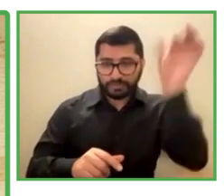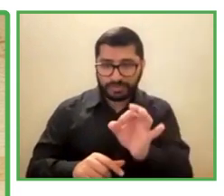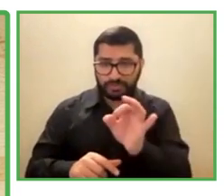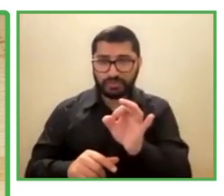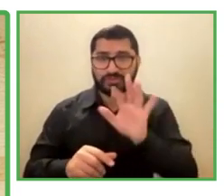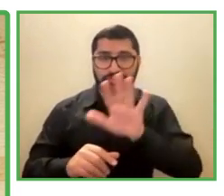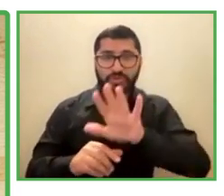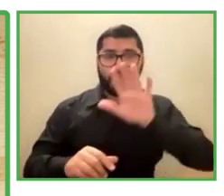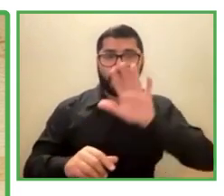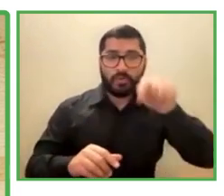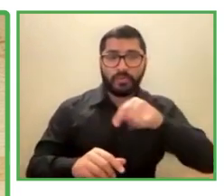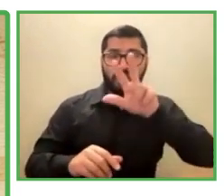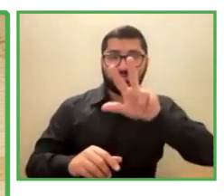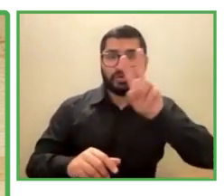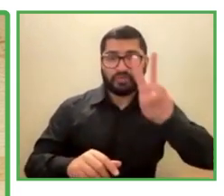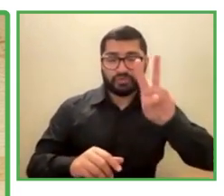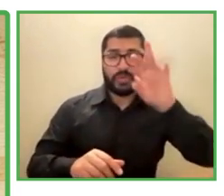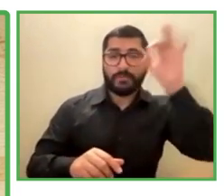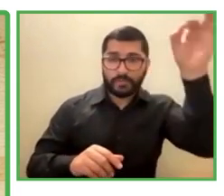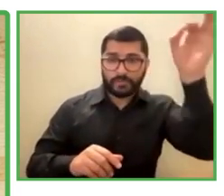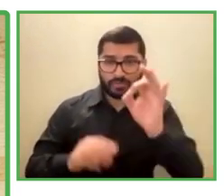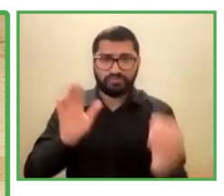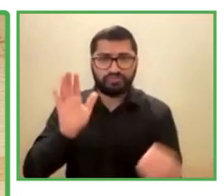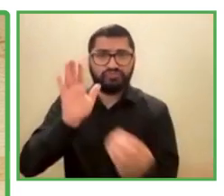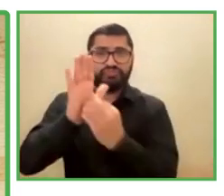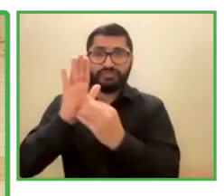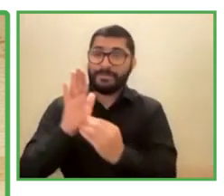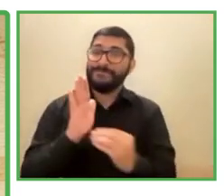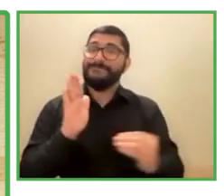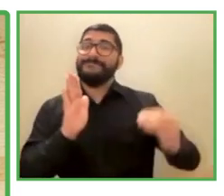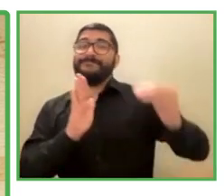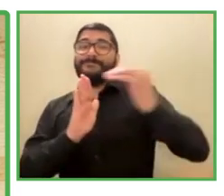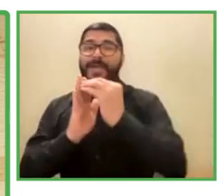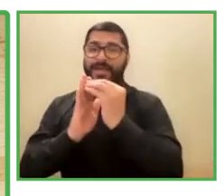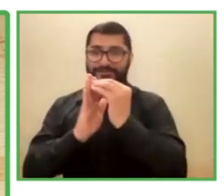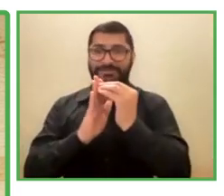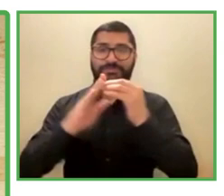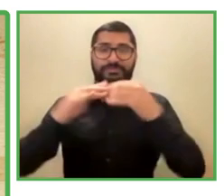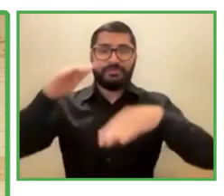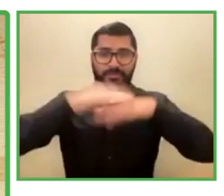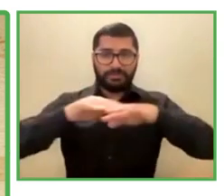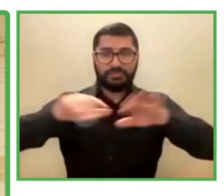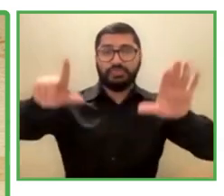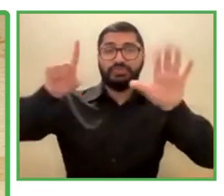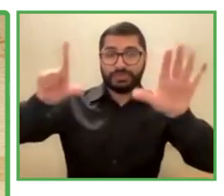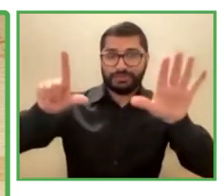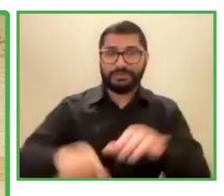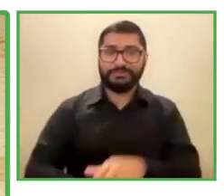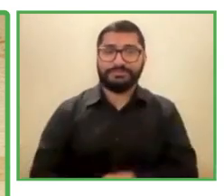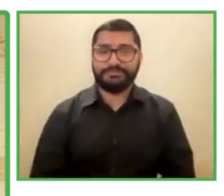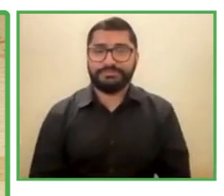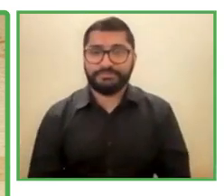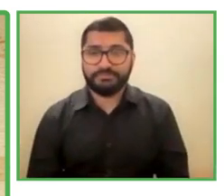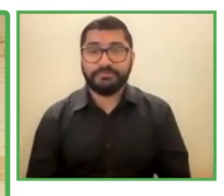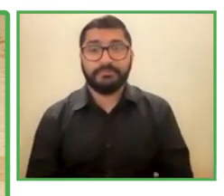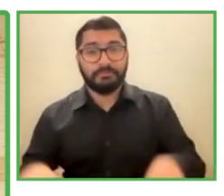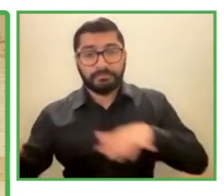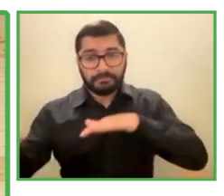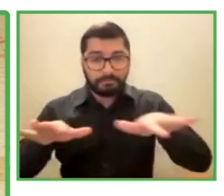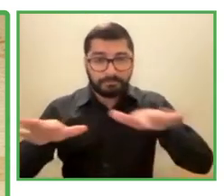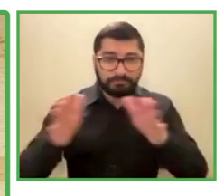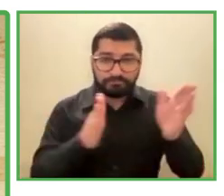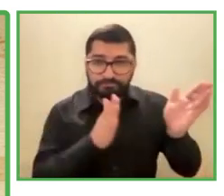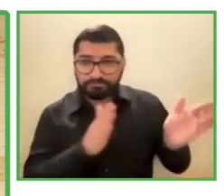And productivity, the productivity of all the youth that participated in the program has a 99%